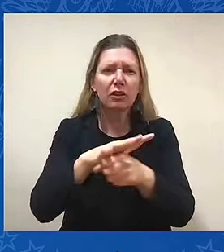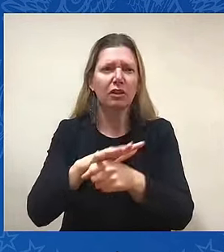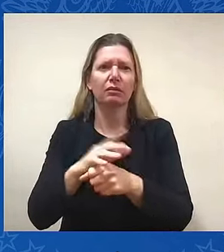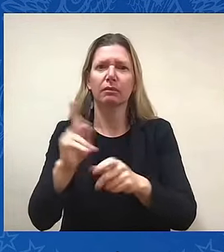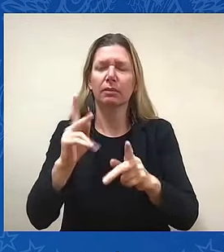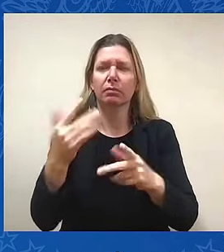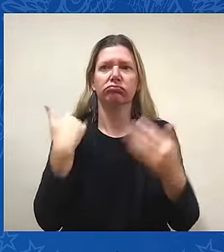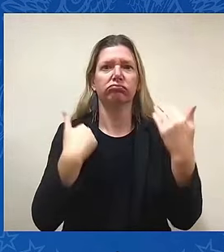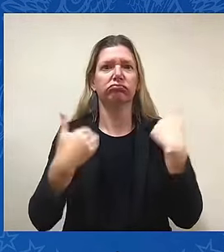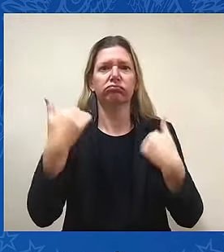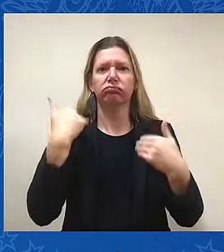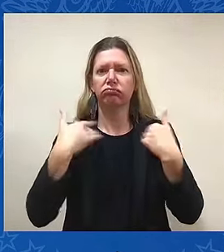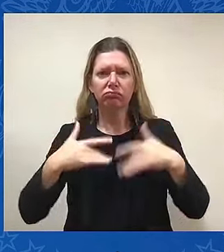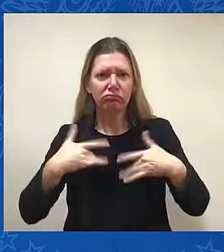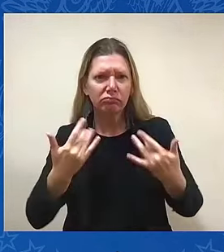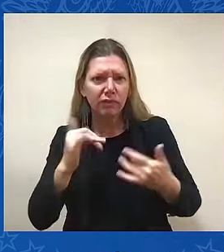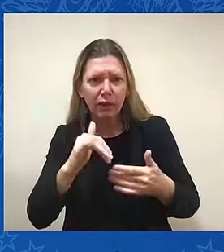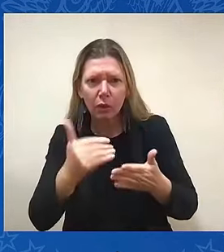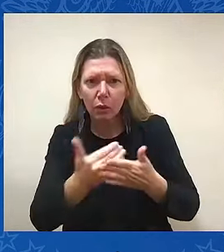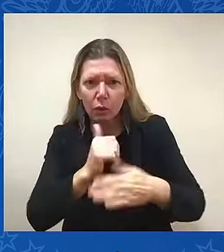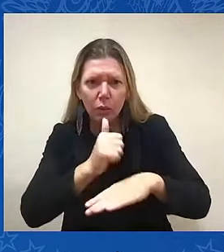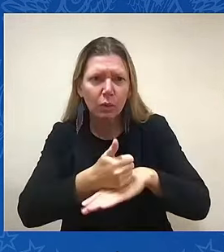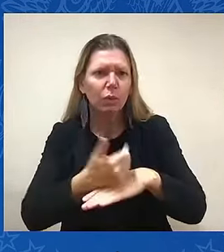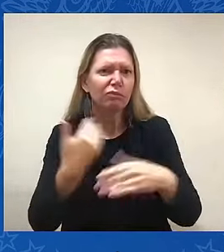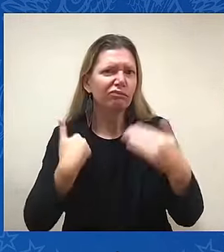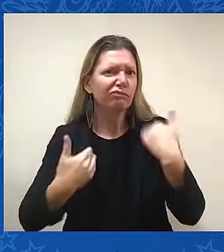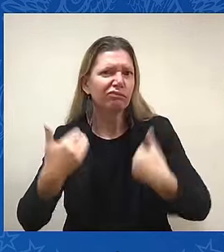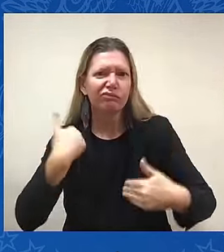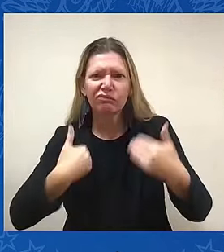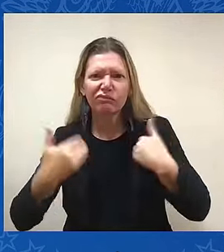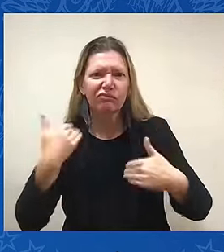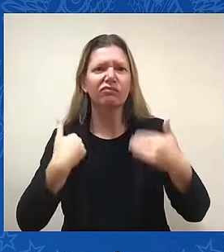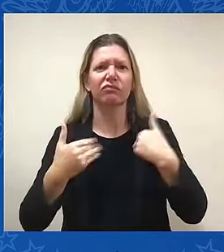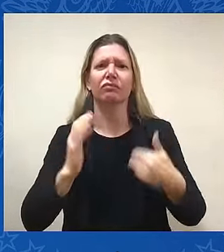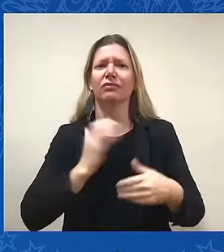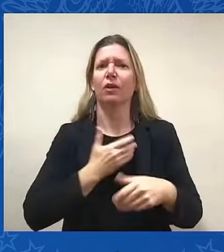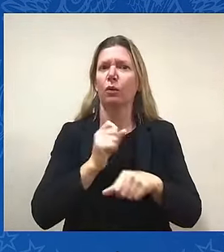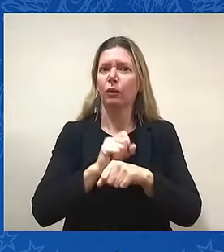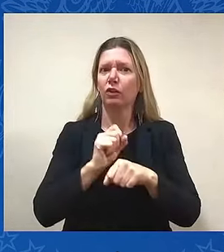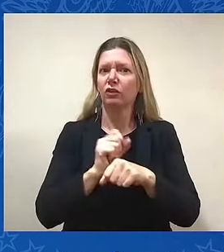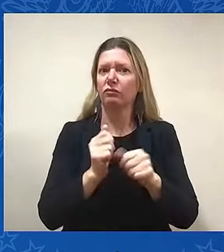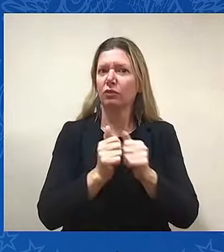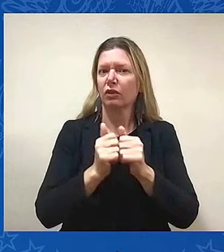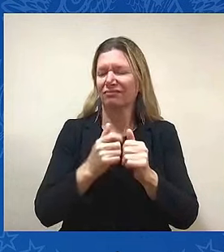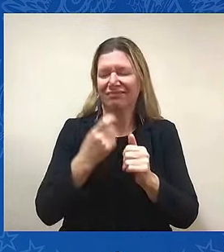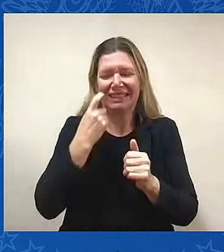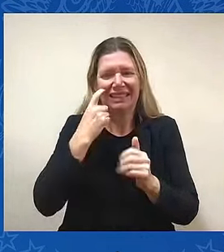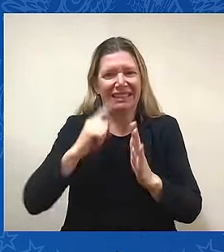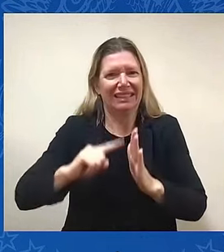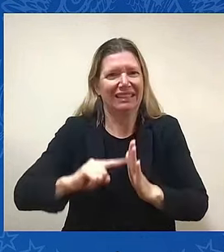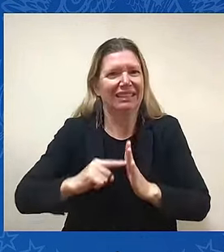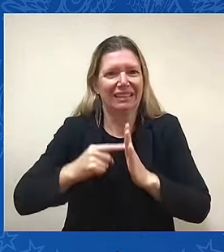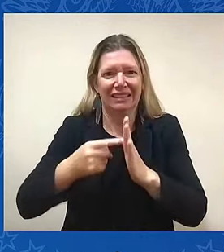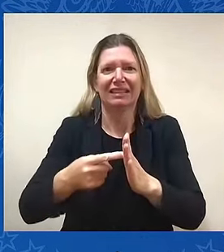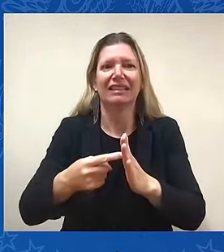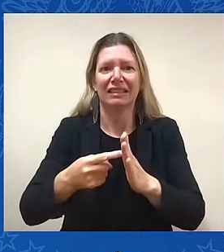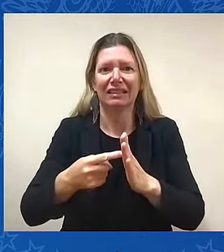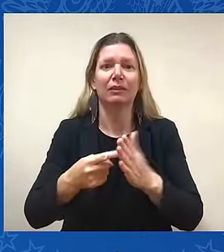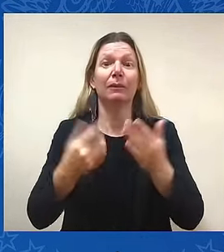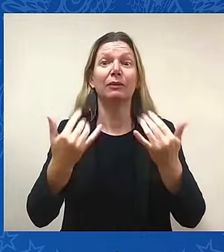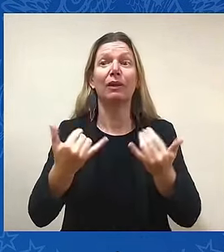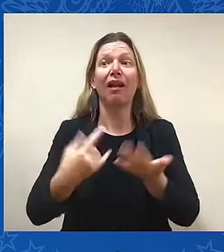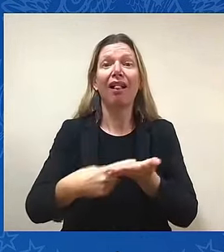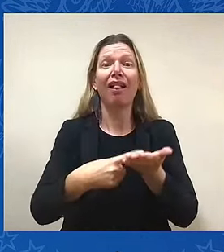work together is only just beginning. But today isn't about work. Today is about you and your